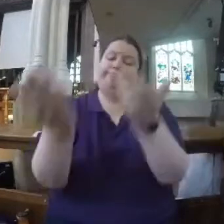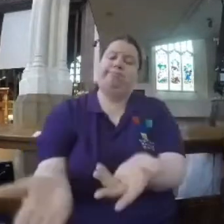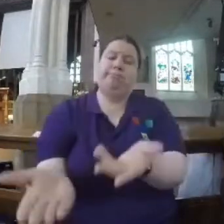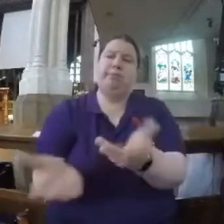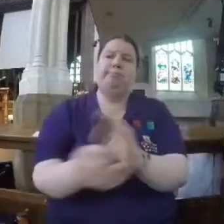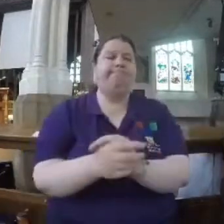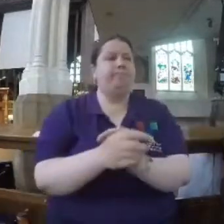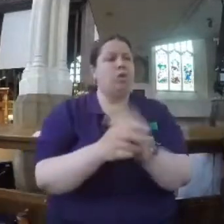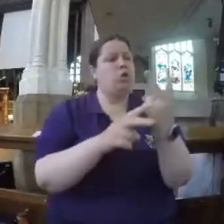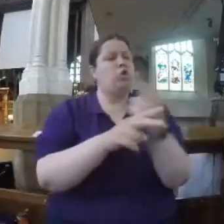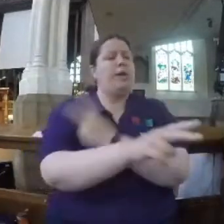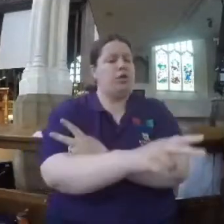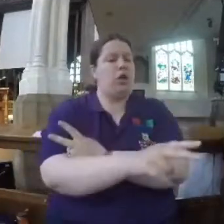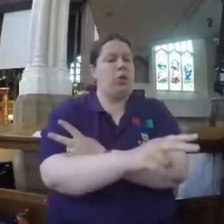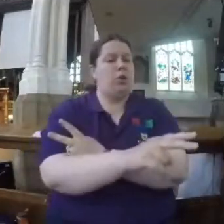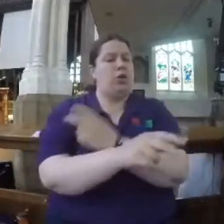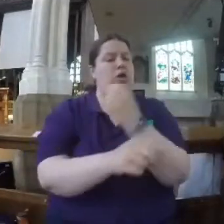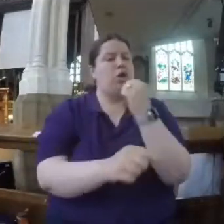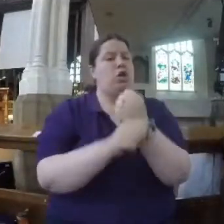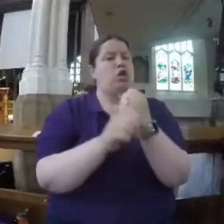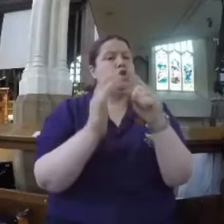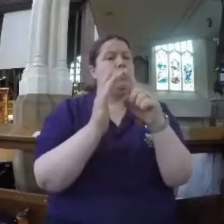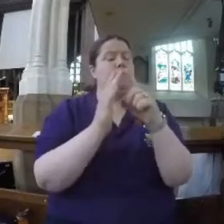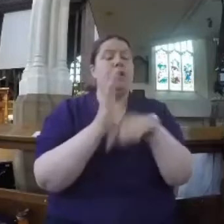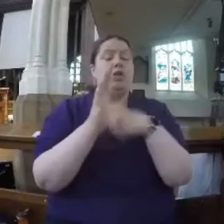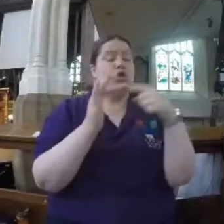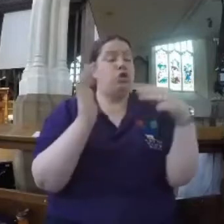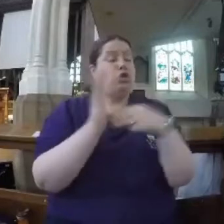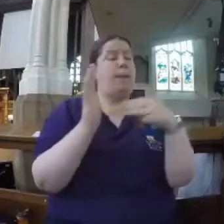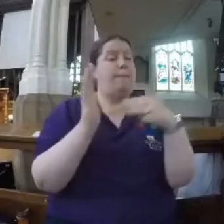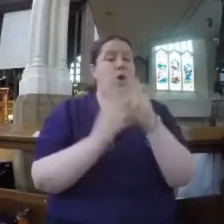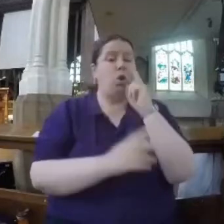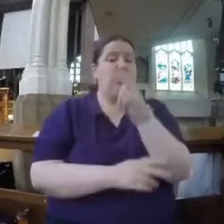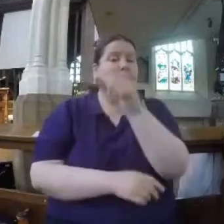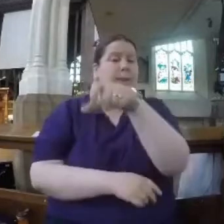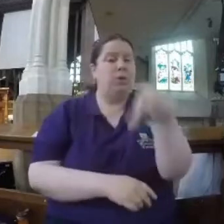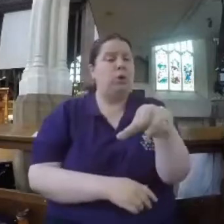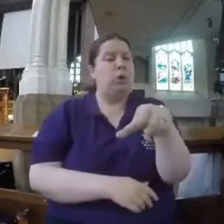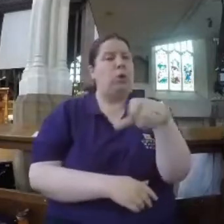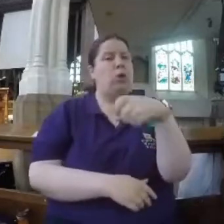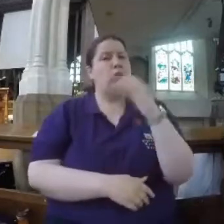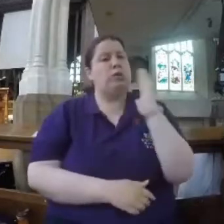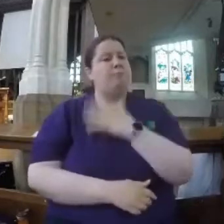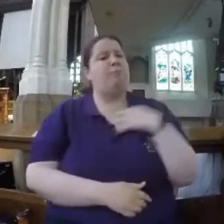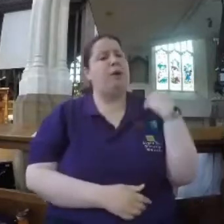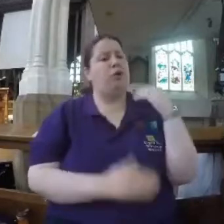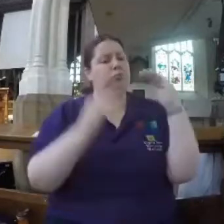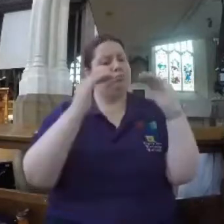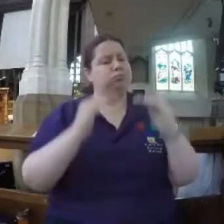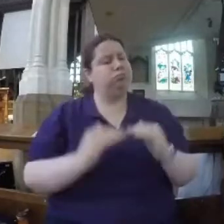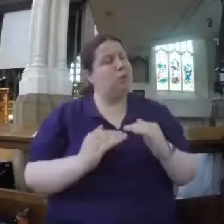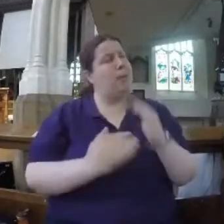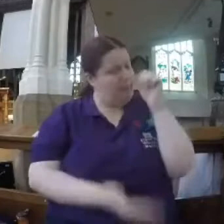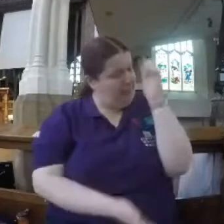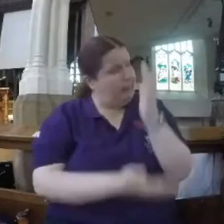Two weeks ago, Jim Rennie looked at, blessed are the poor in spirit, for theirs is the kingdom of